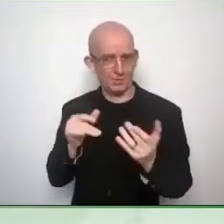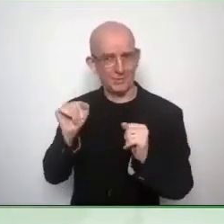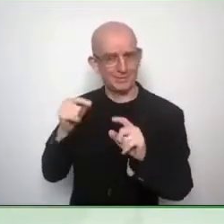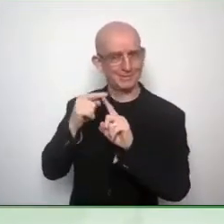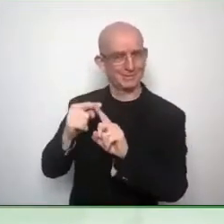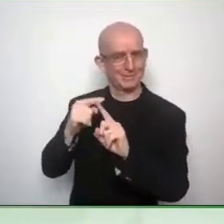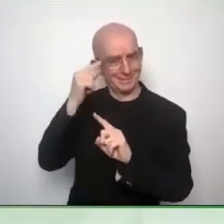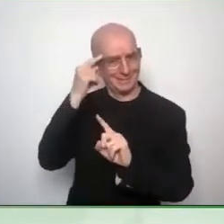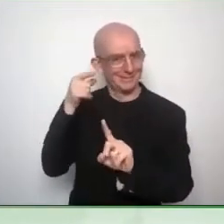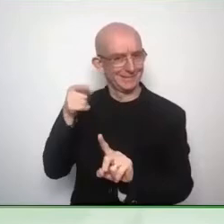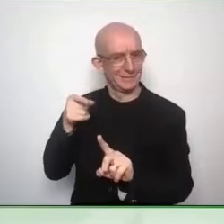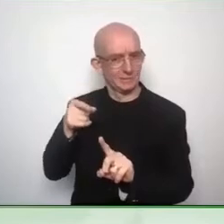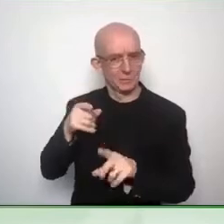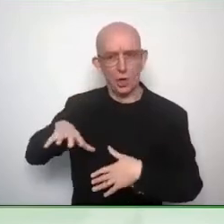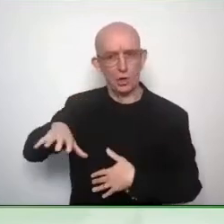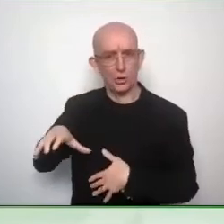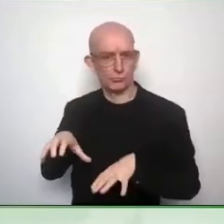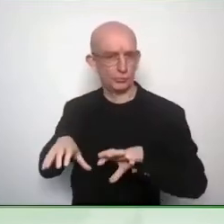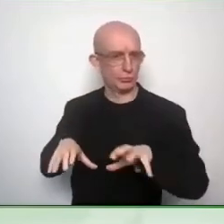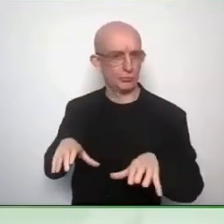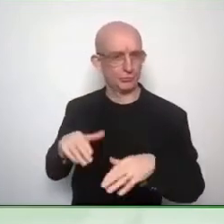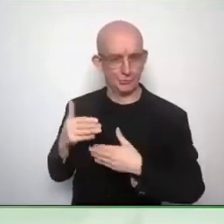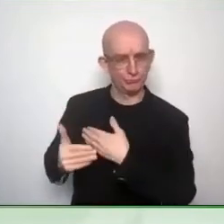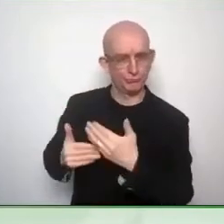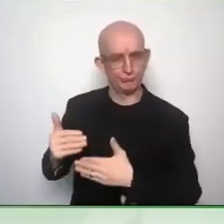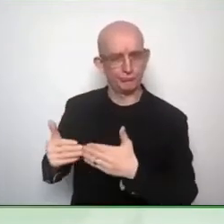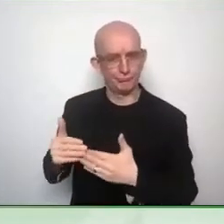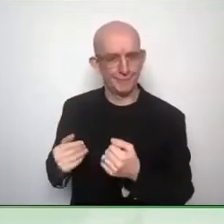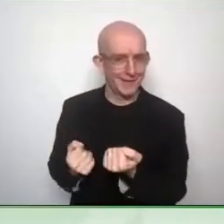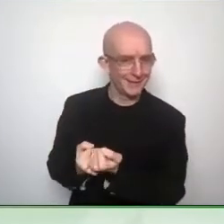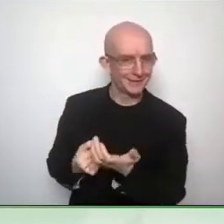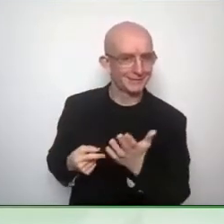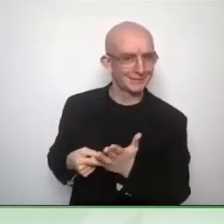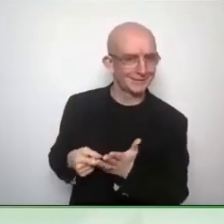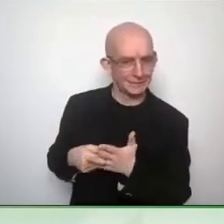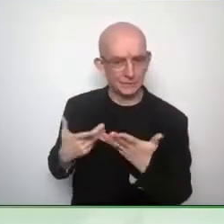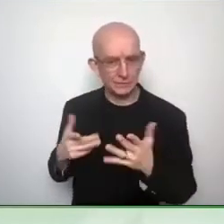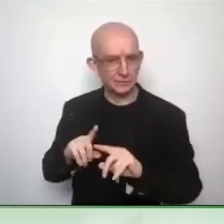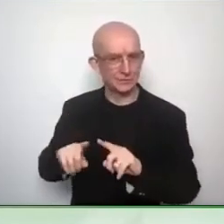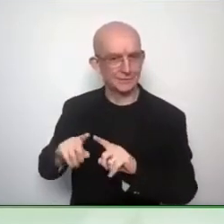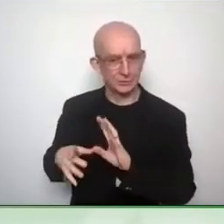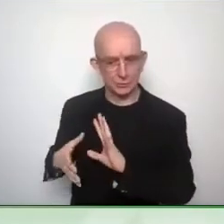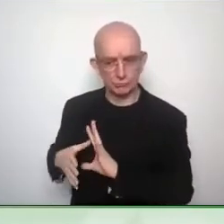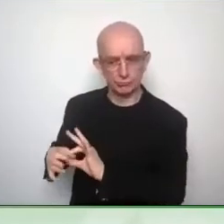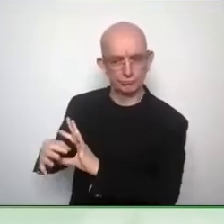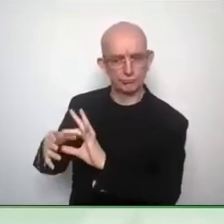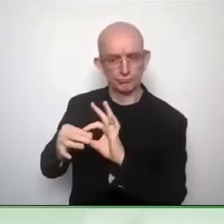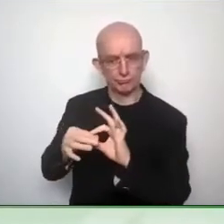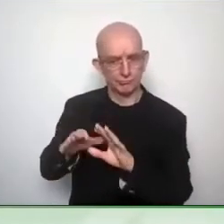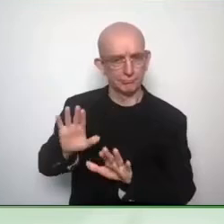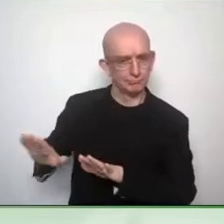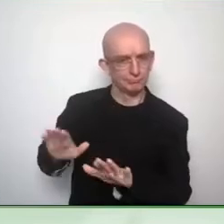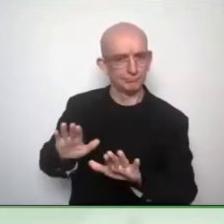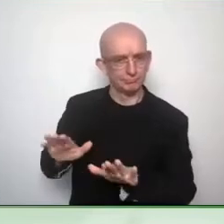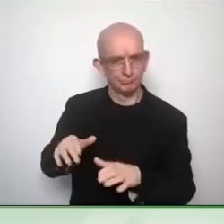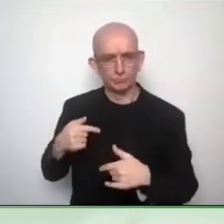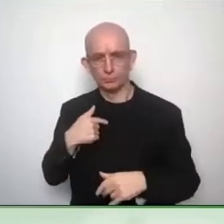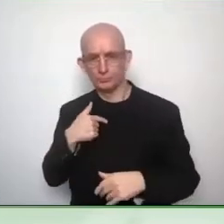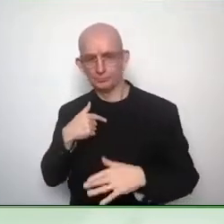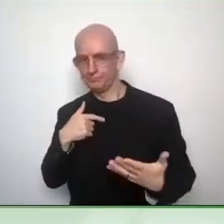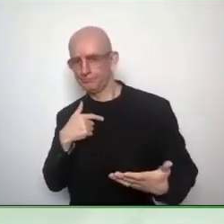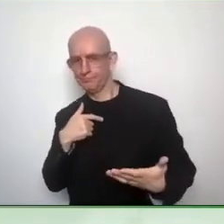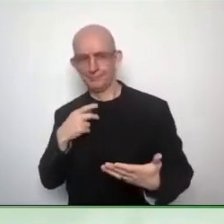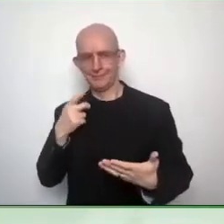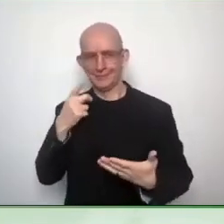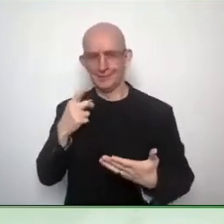always true. And We can still learn from all those countries that and all those organizations working across the globe that actually